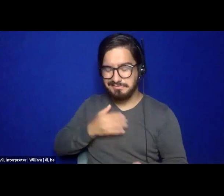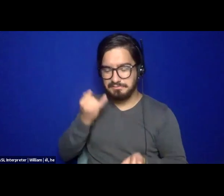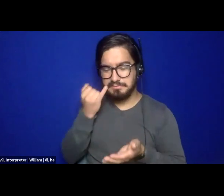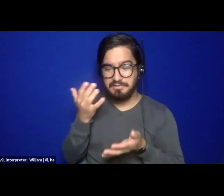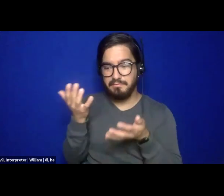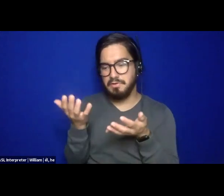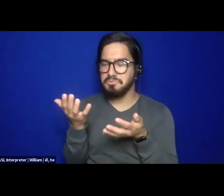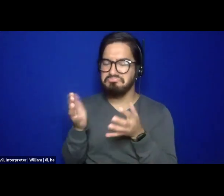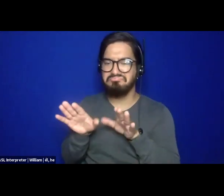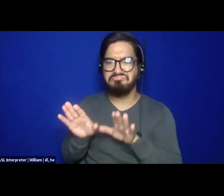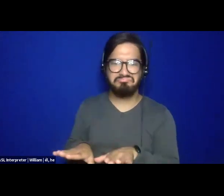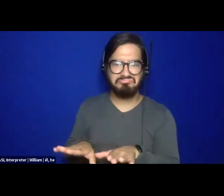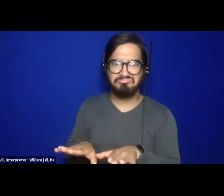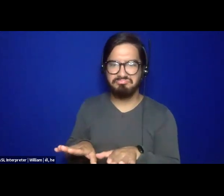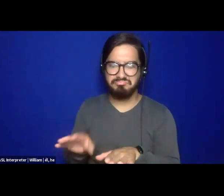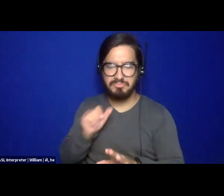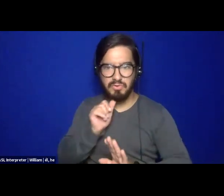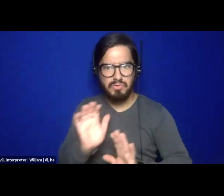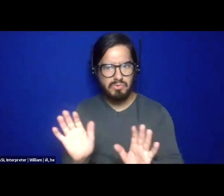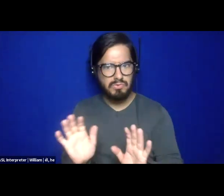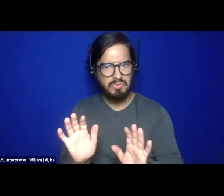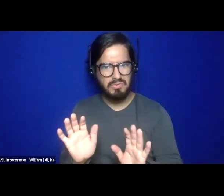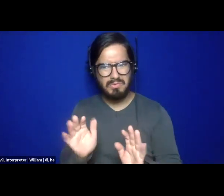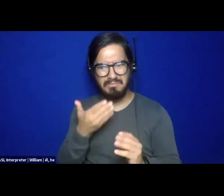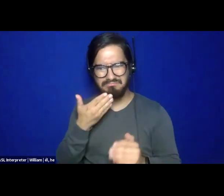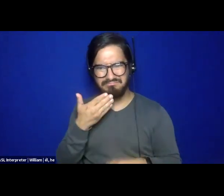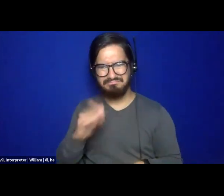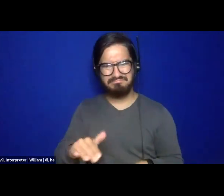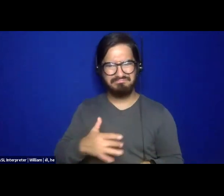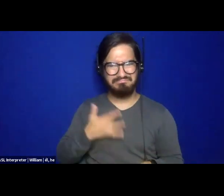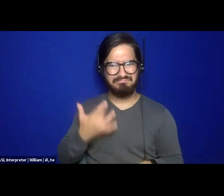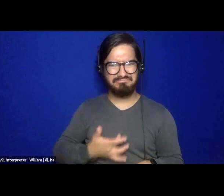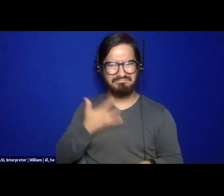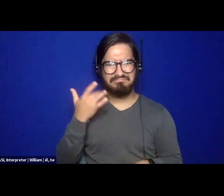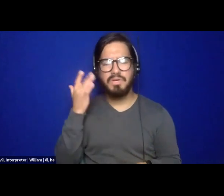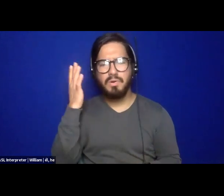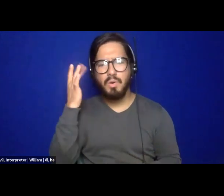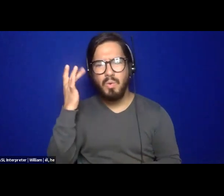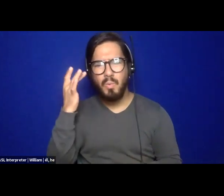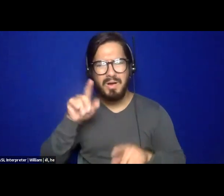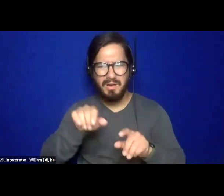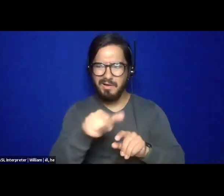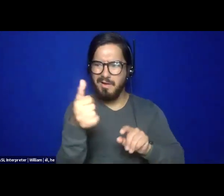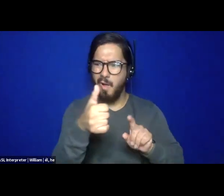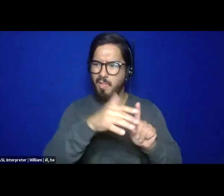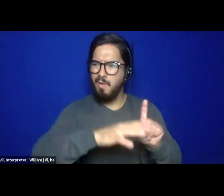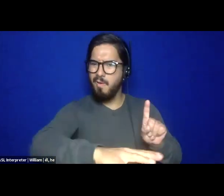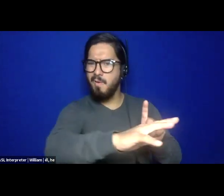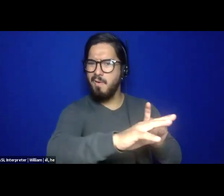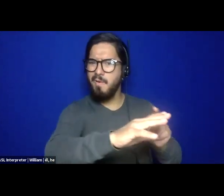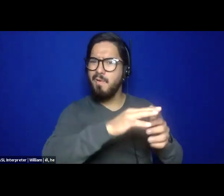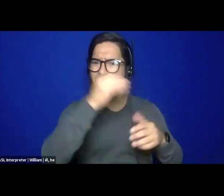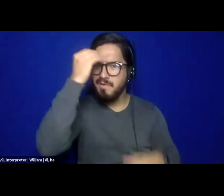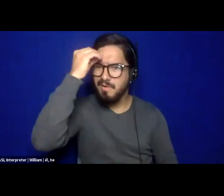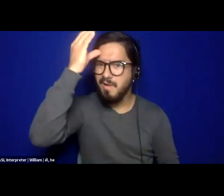it not only would it not feel good to me, but it would really cut me off from all of this other knowledge and wisdom that I have cultivated in